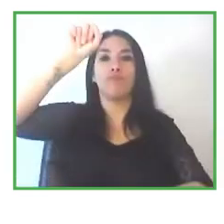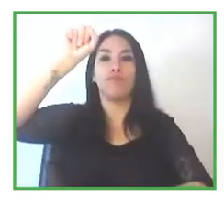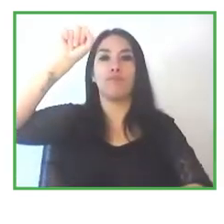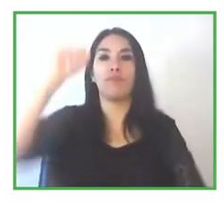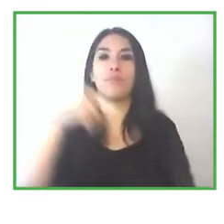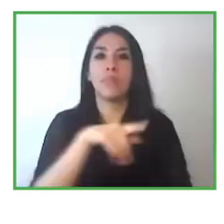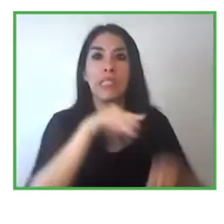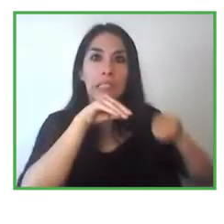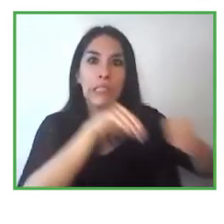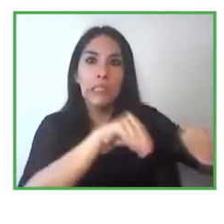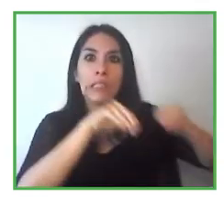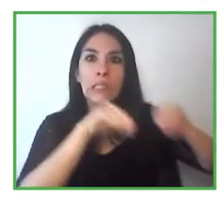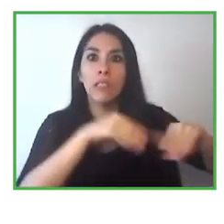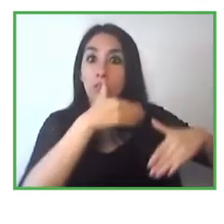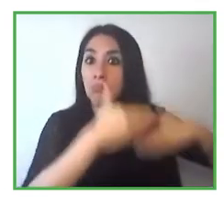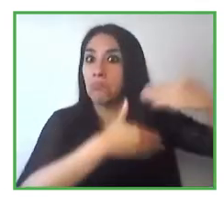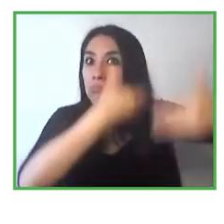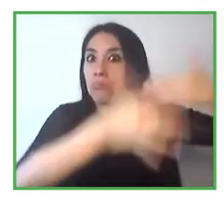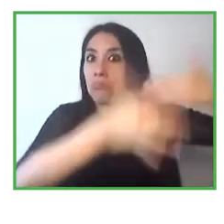and the processes